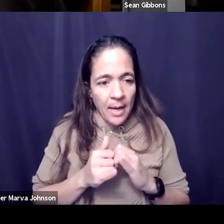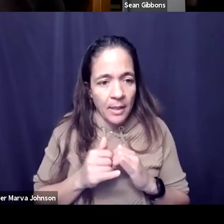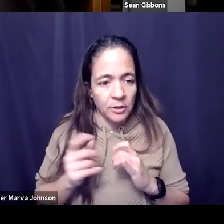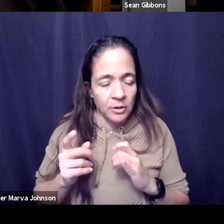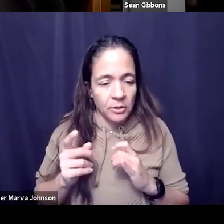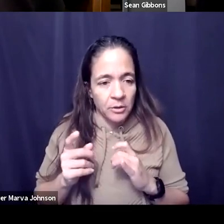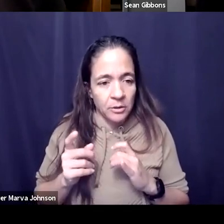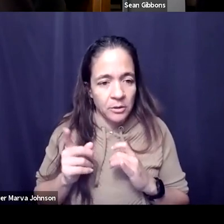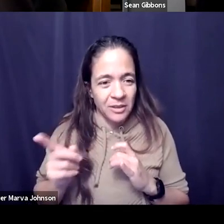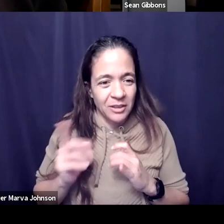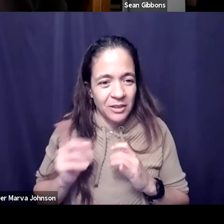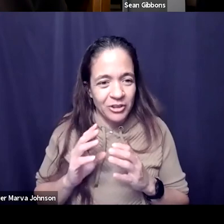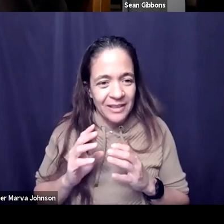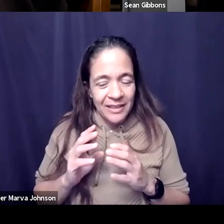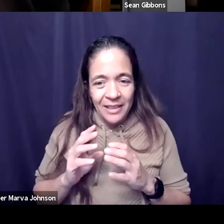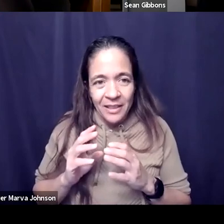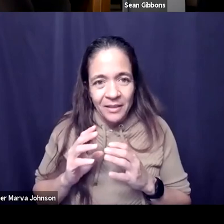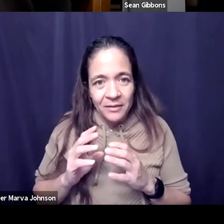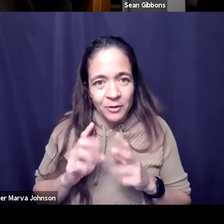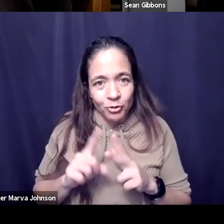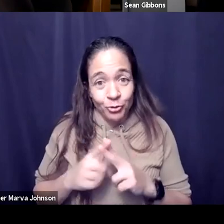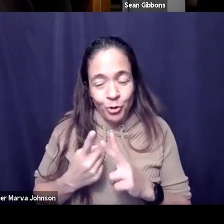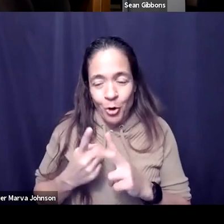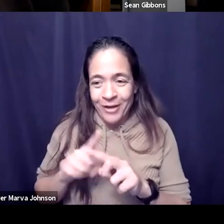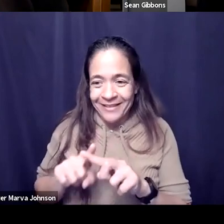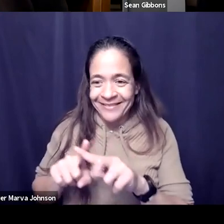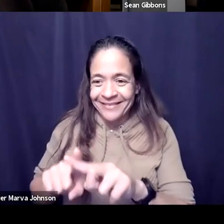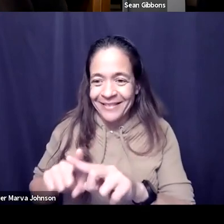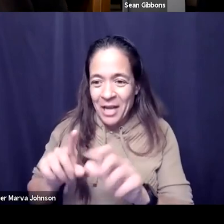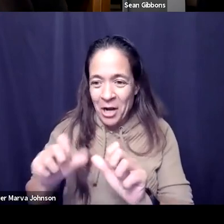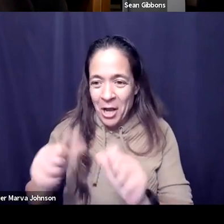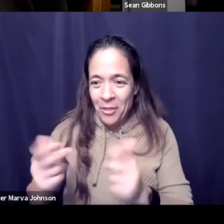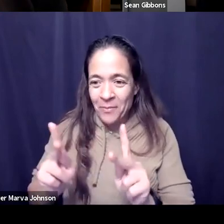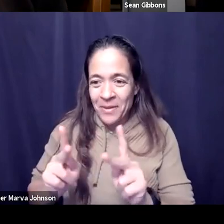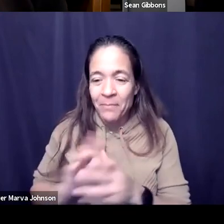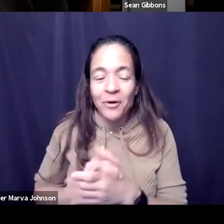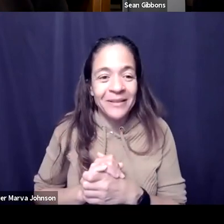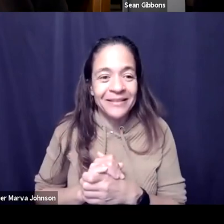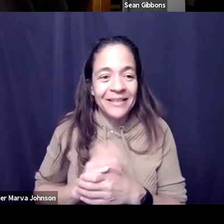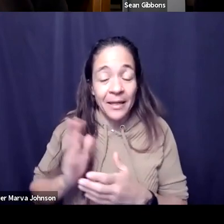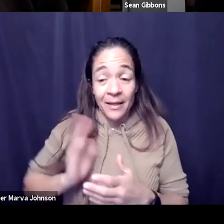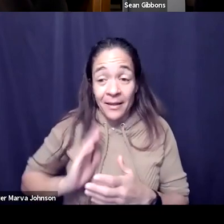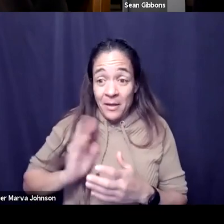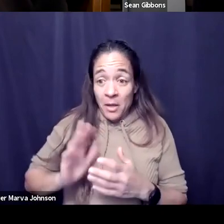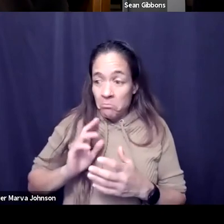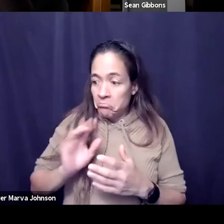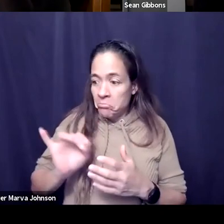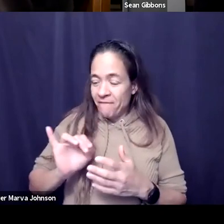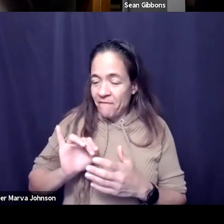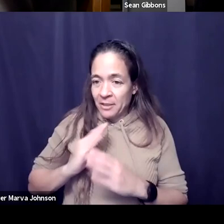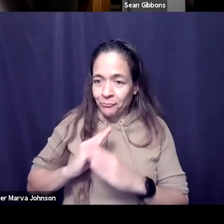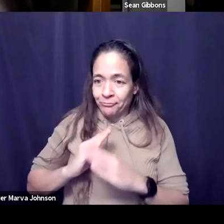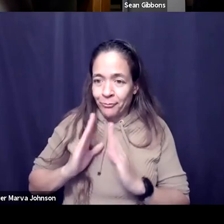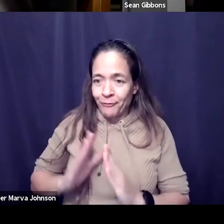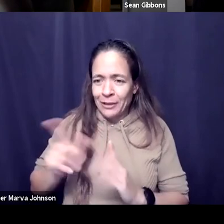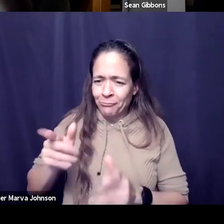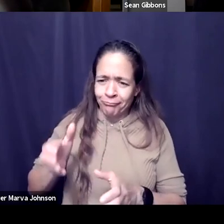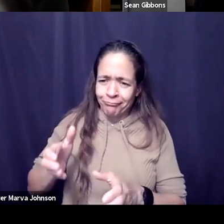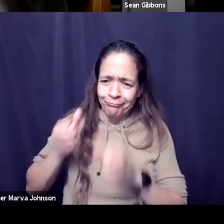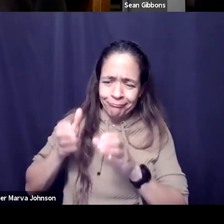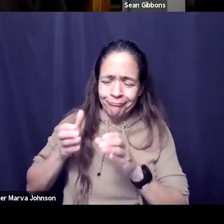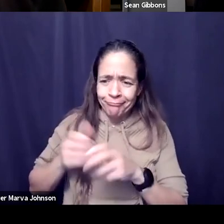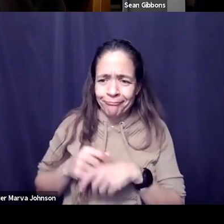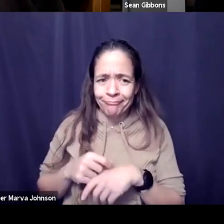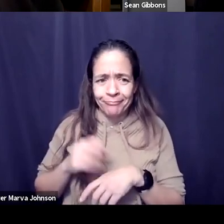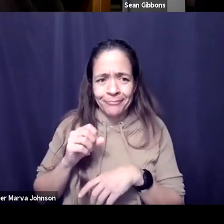uh lean on others as um she may have been the infection preventionist of you know the aurora